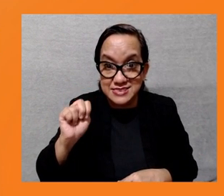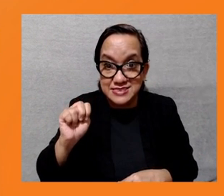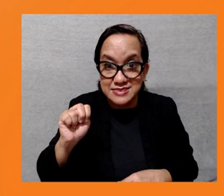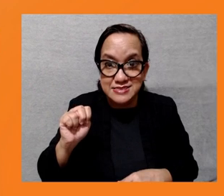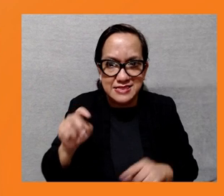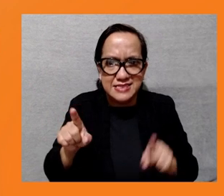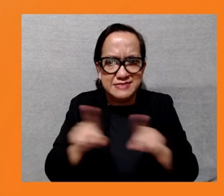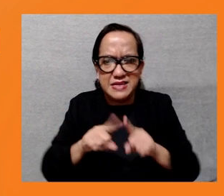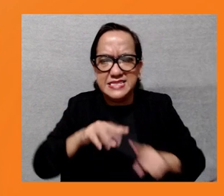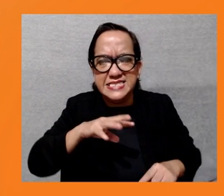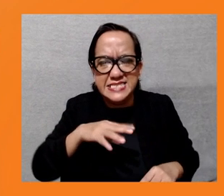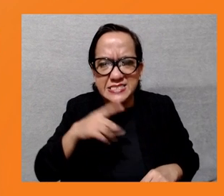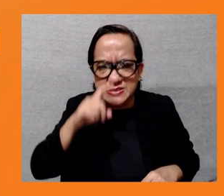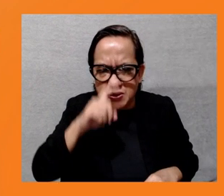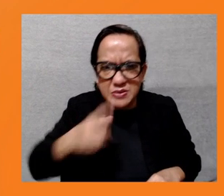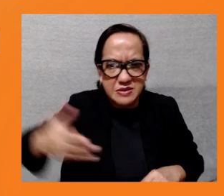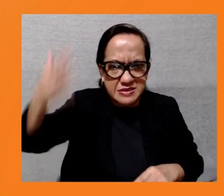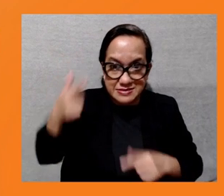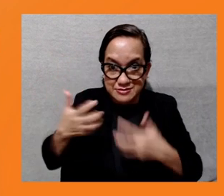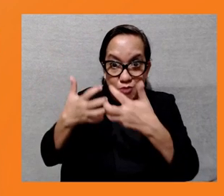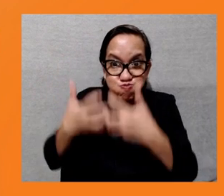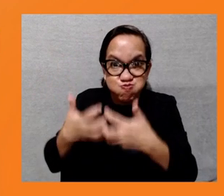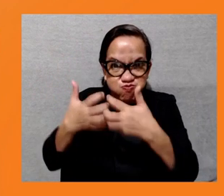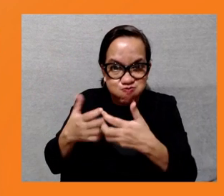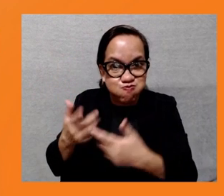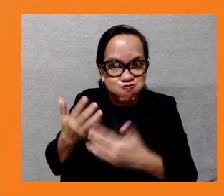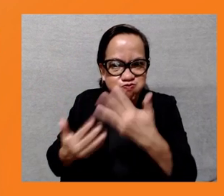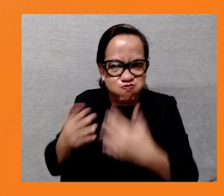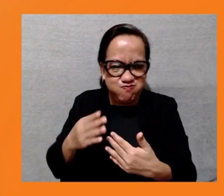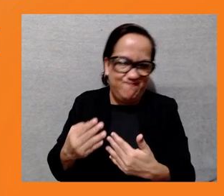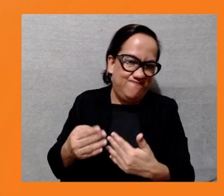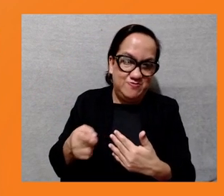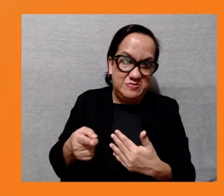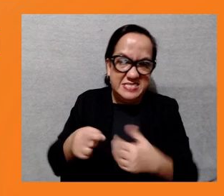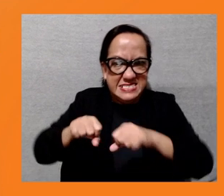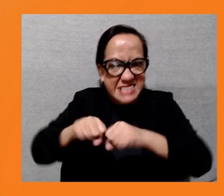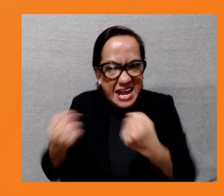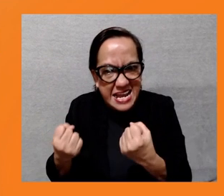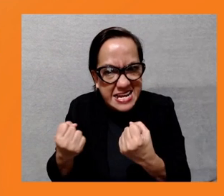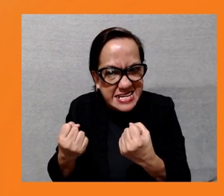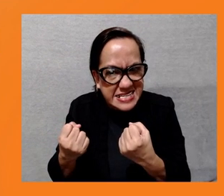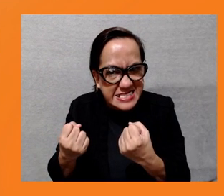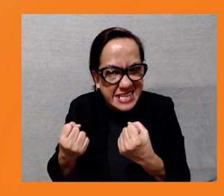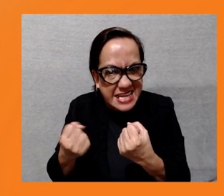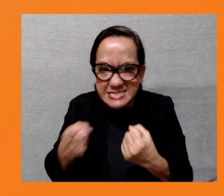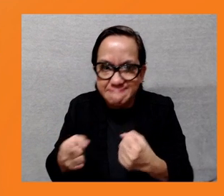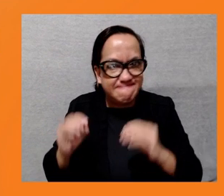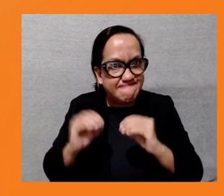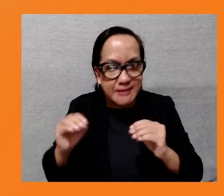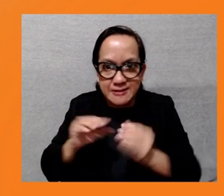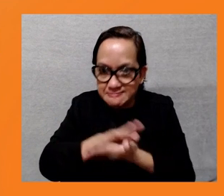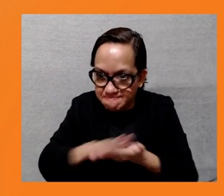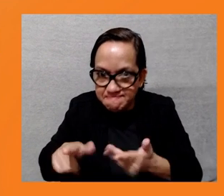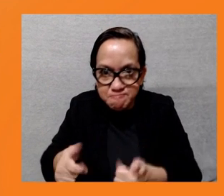incinerators that are not run effectively. And that can be an issue if they're not maintained appropriately or if the feedstock is not